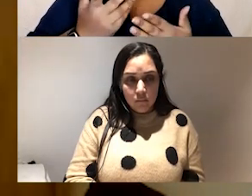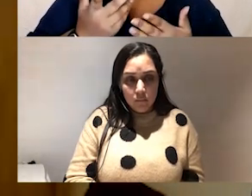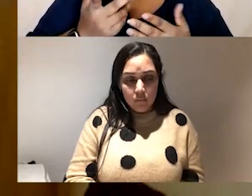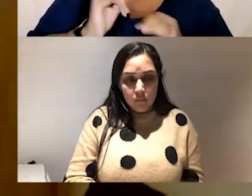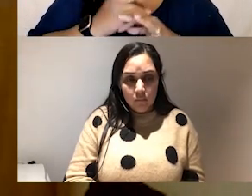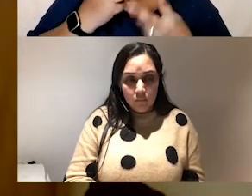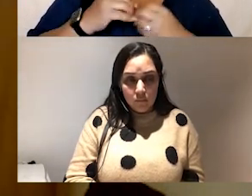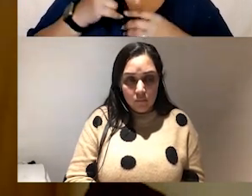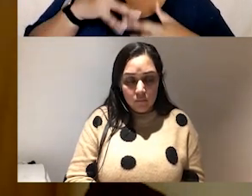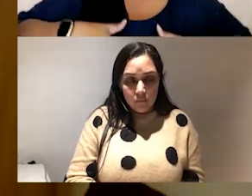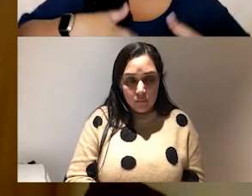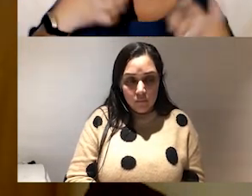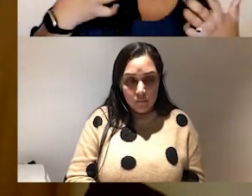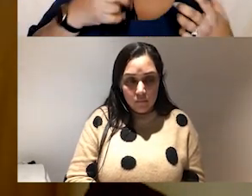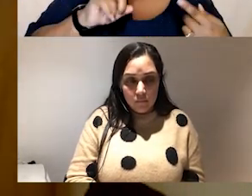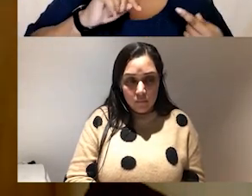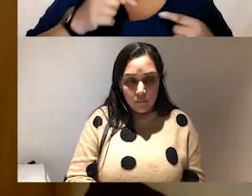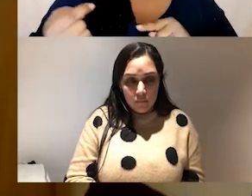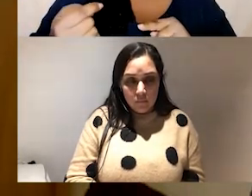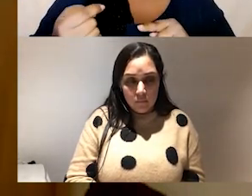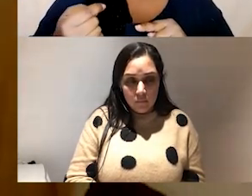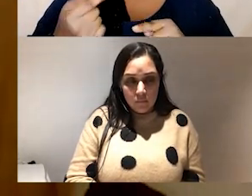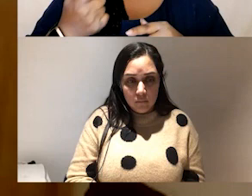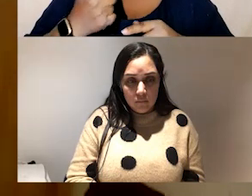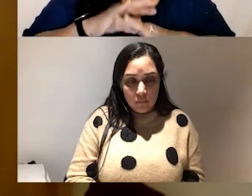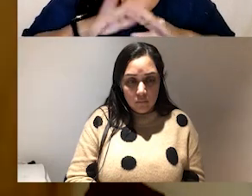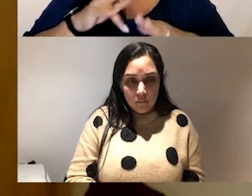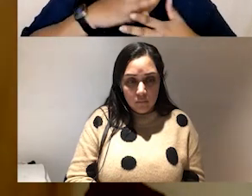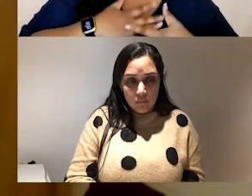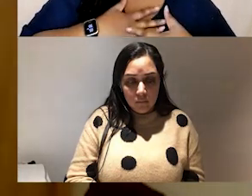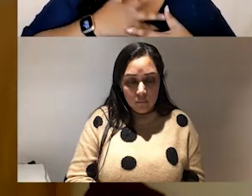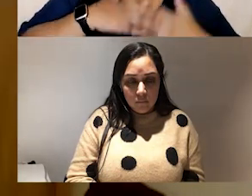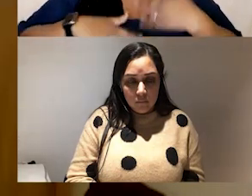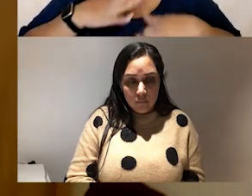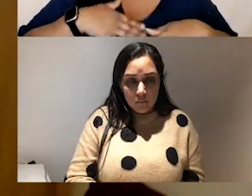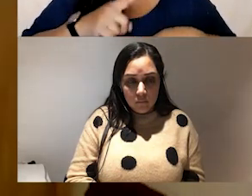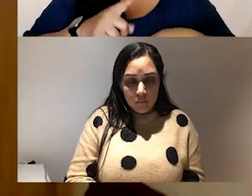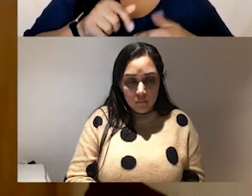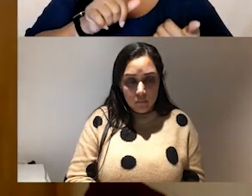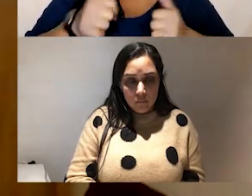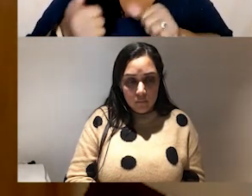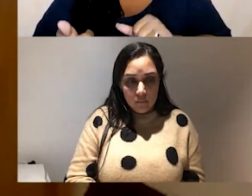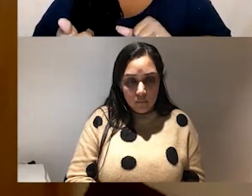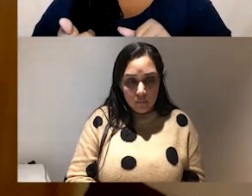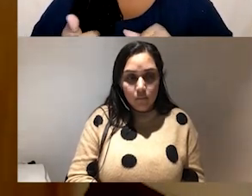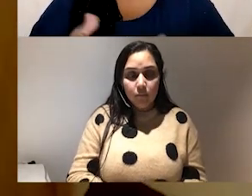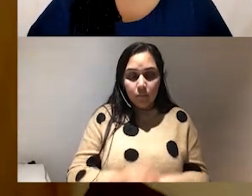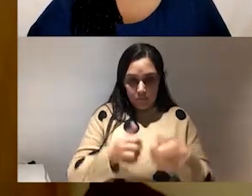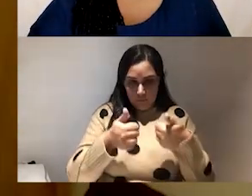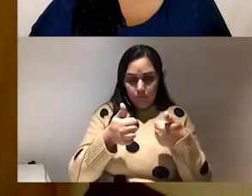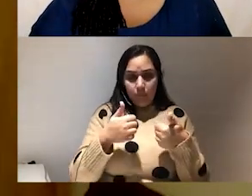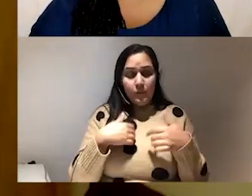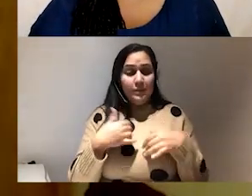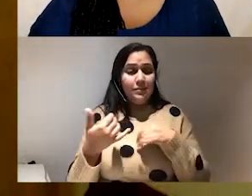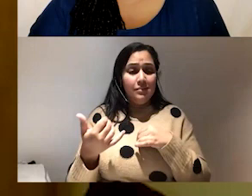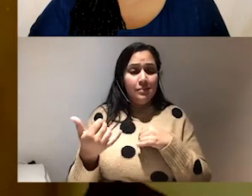anger we do it with revenge in our hearts and a lot of the time we might think that we are coming at it from a place of justice or healing but actually it's